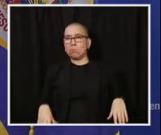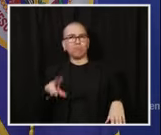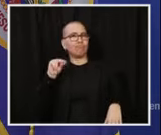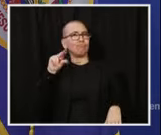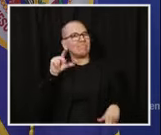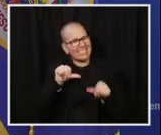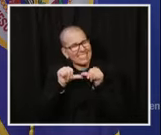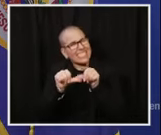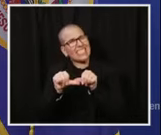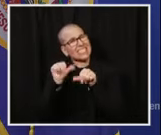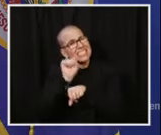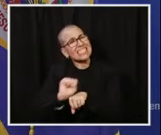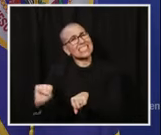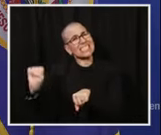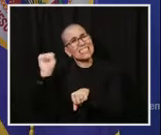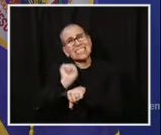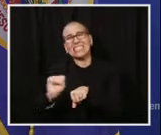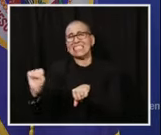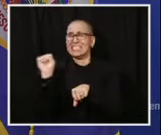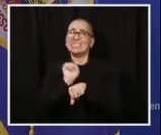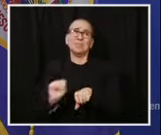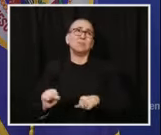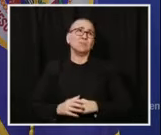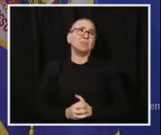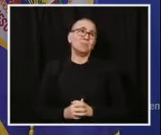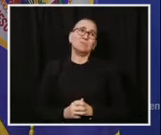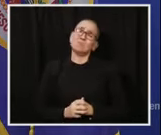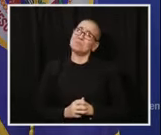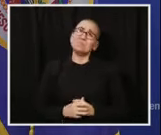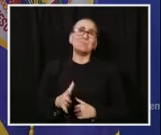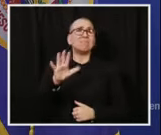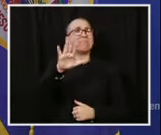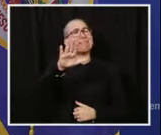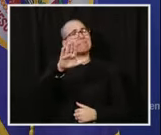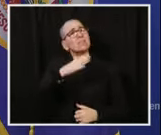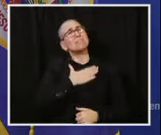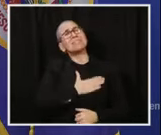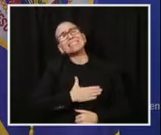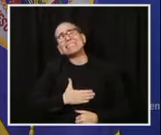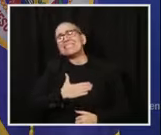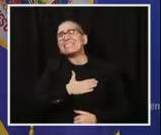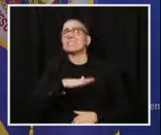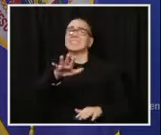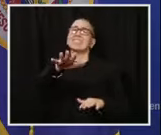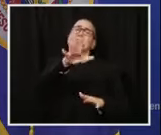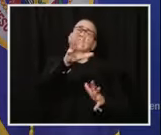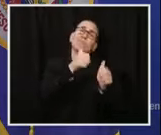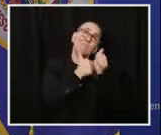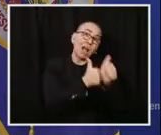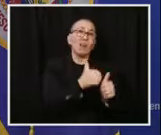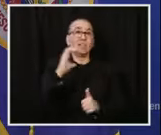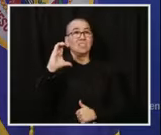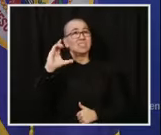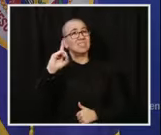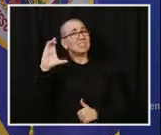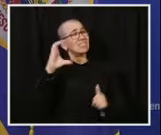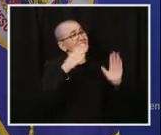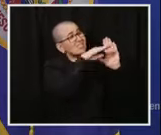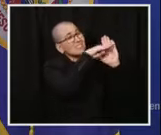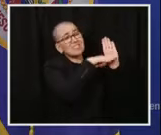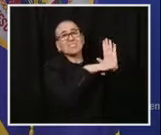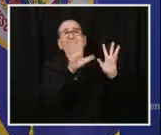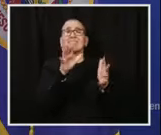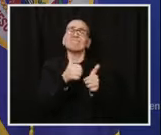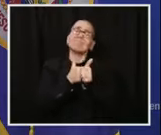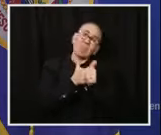do the same. Please continue to follow all the CDC guidelines, wearing a mask, avoiding crowds, washing your hands.